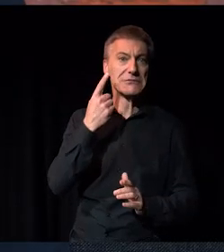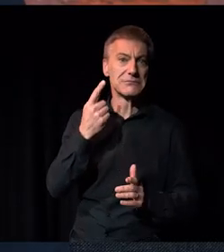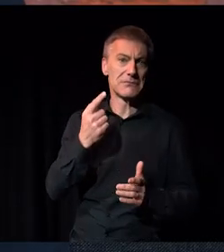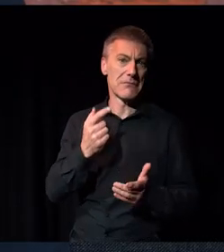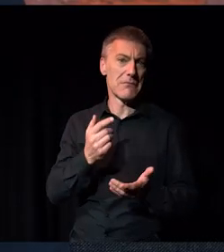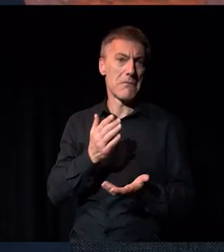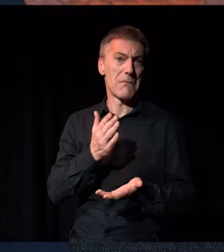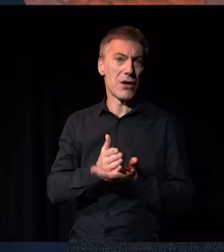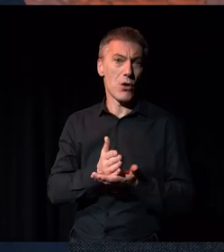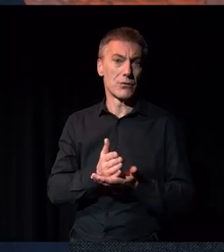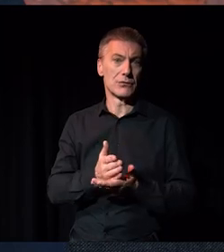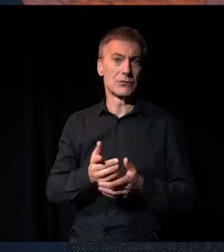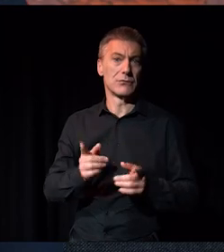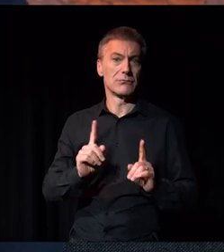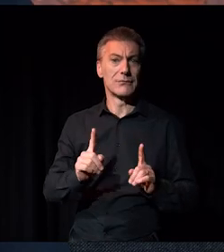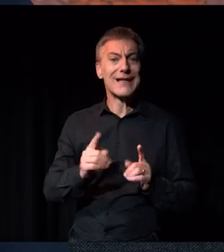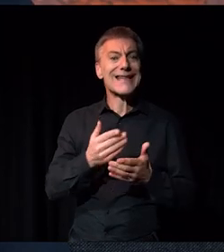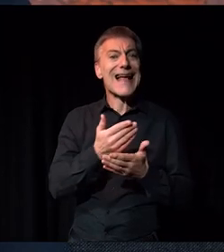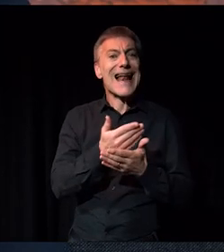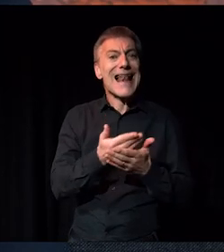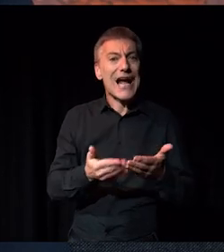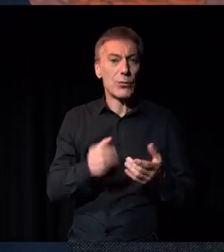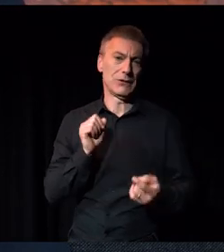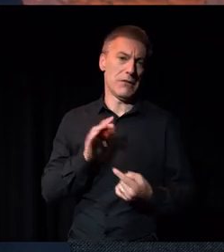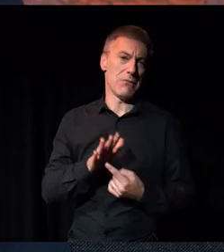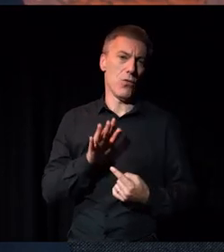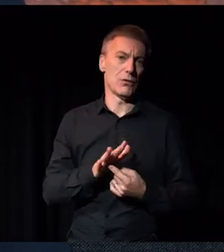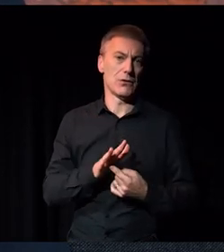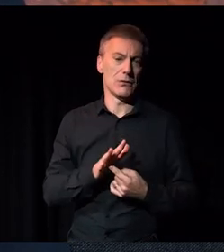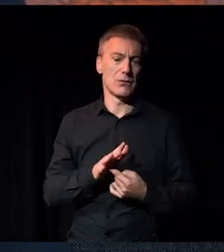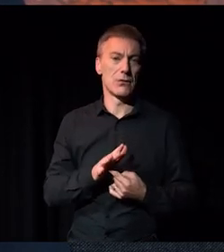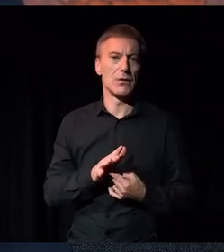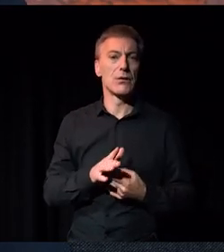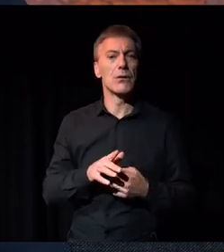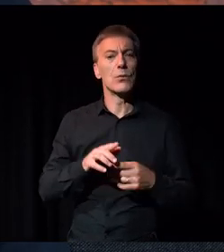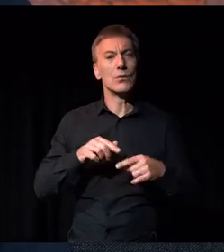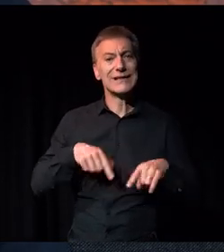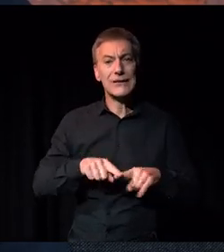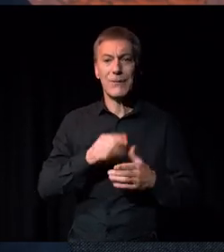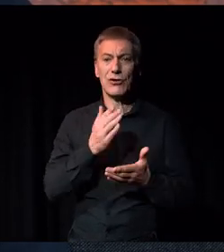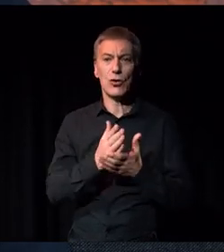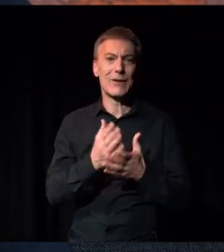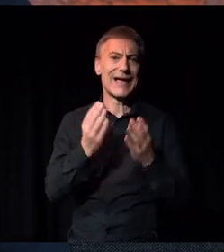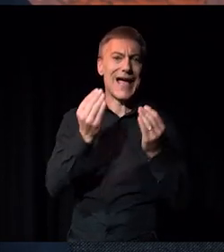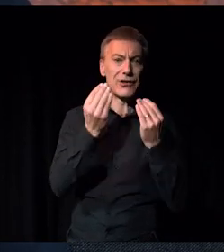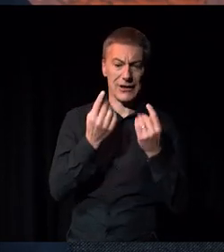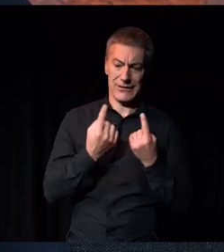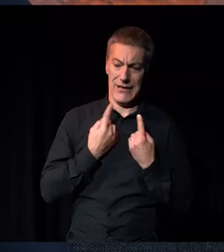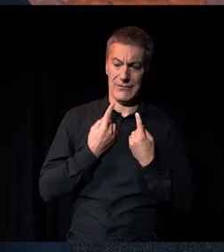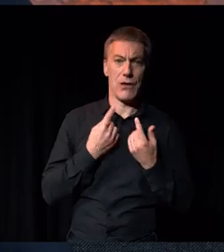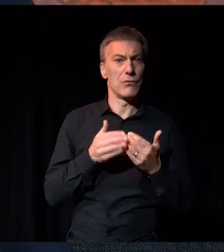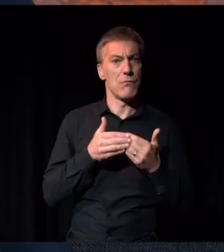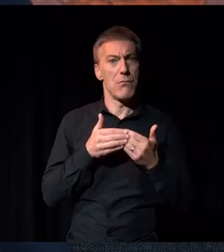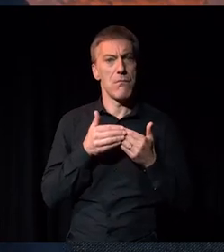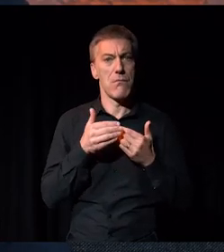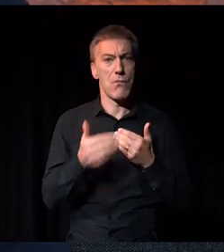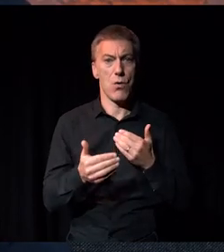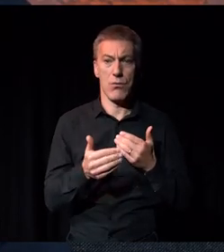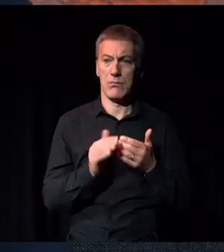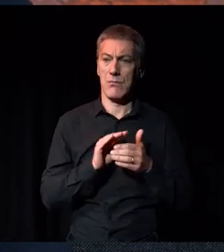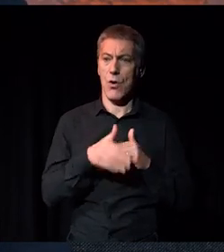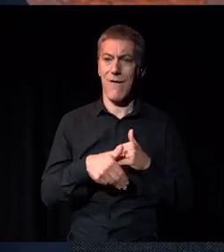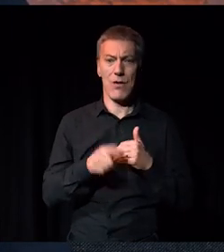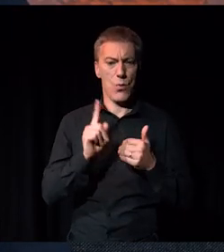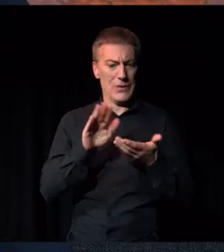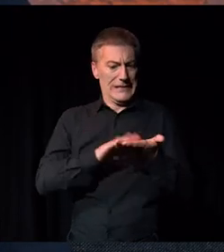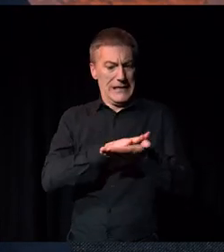these language really matters. And we need to educate ourselves more about what these